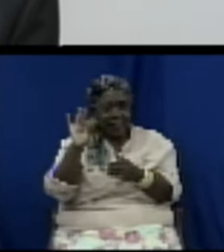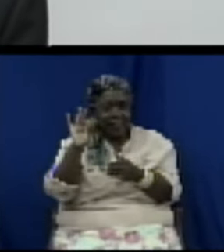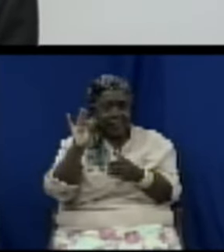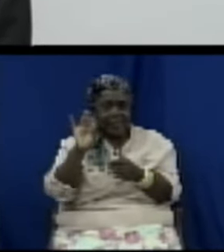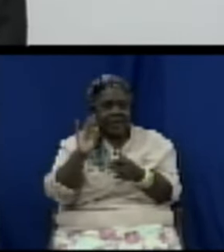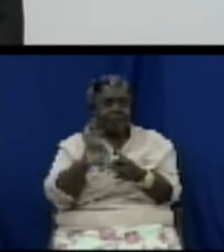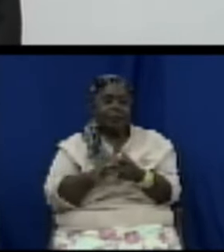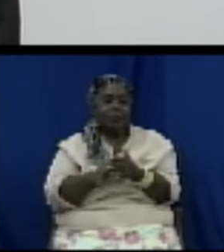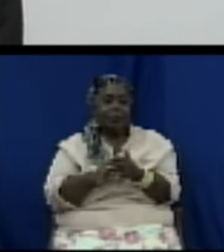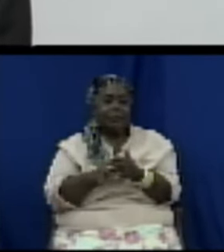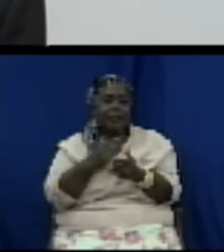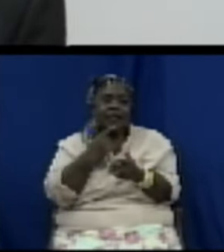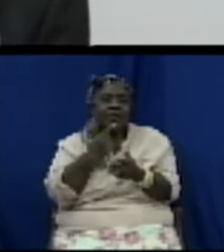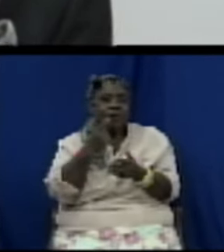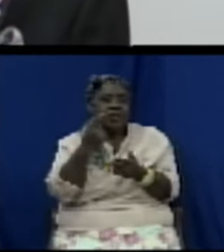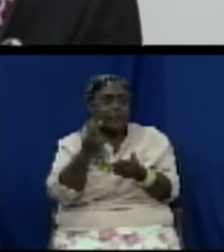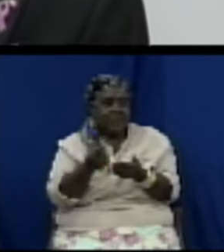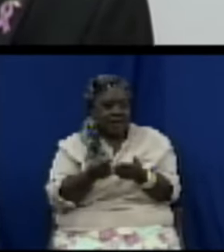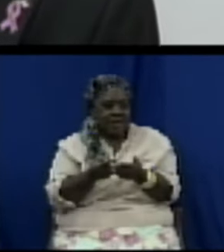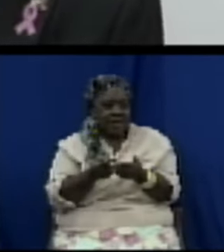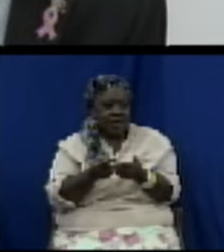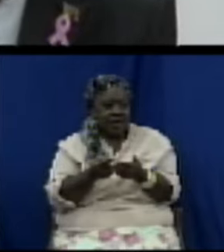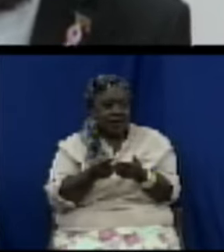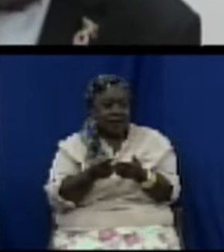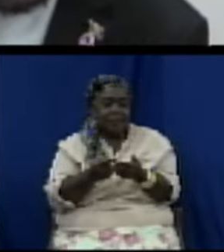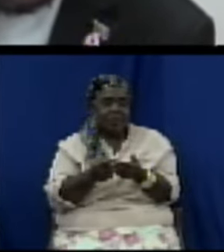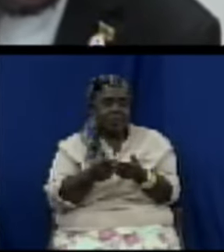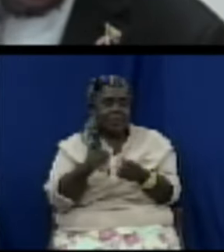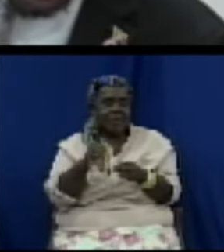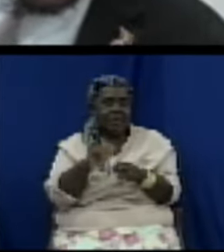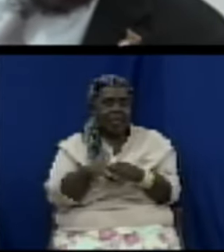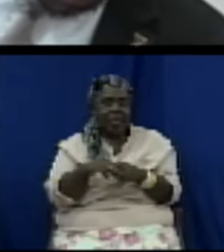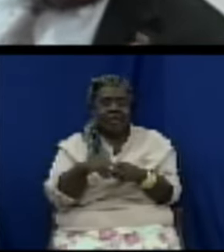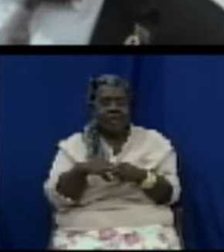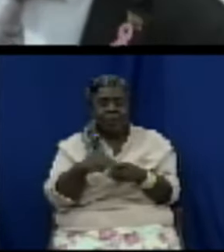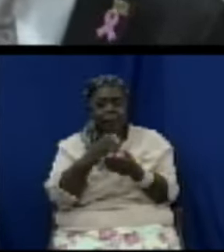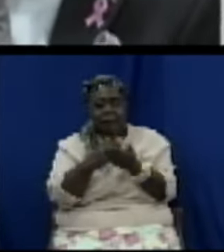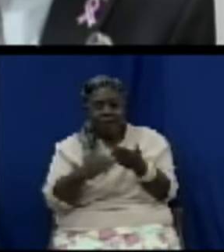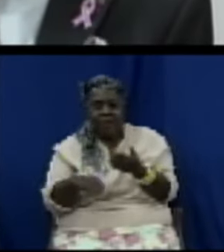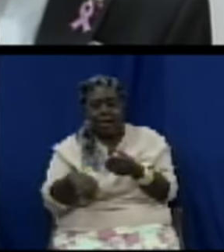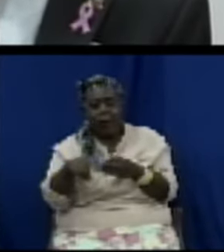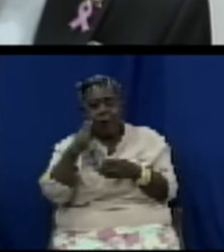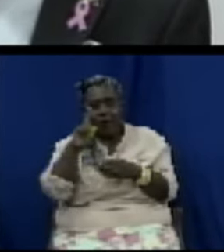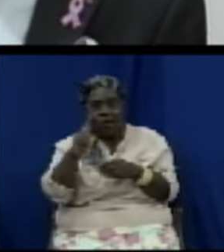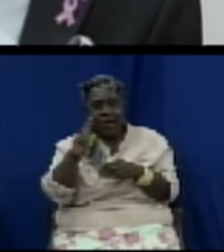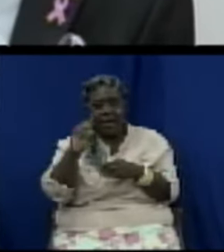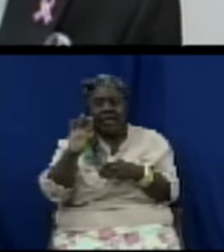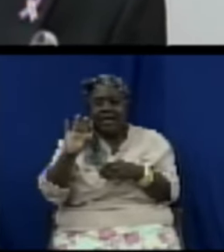make reference to articles 184 of the legislation